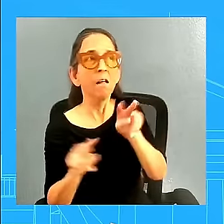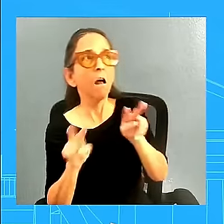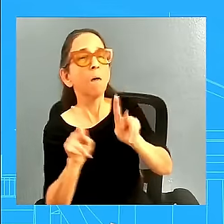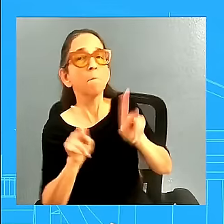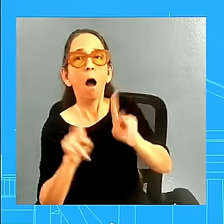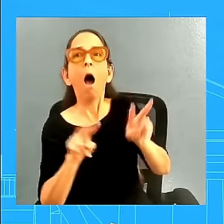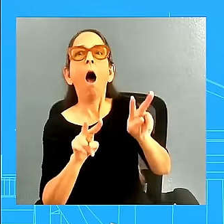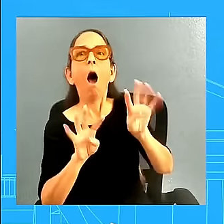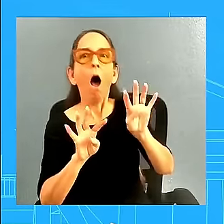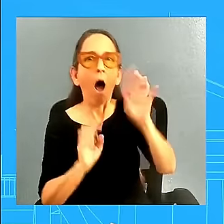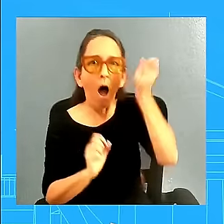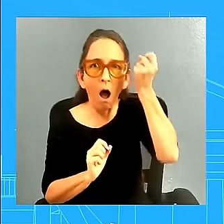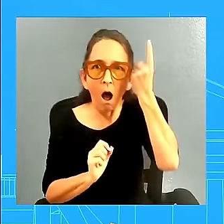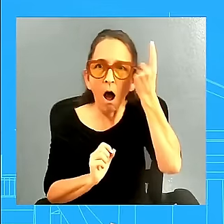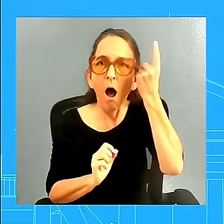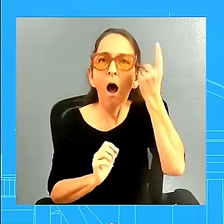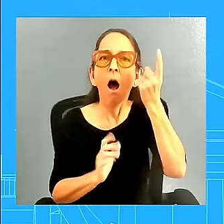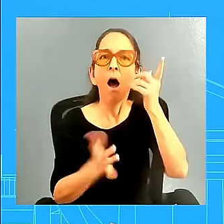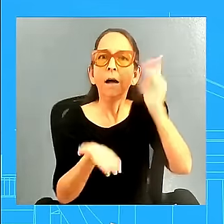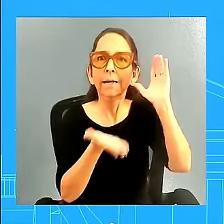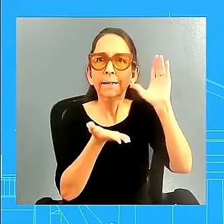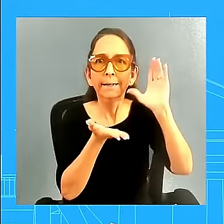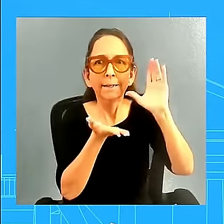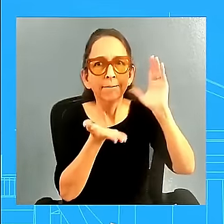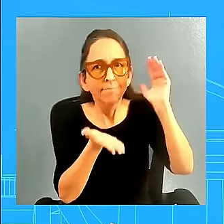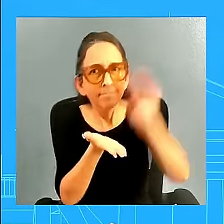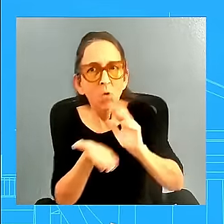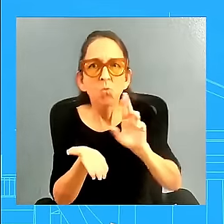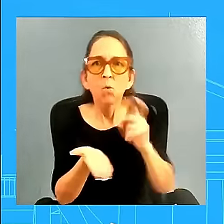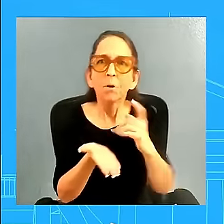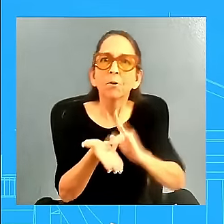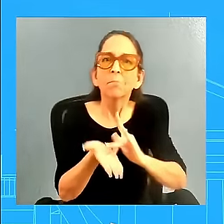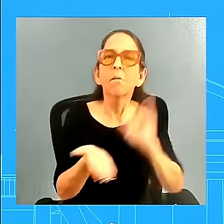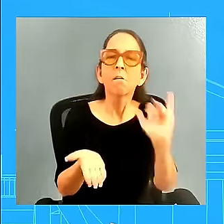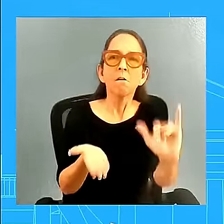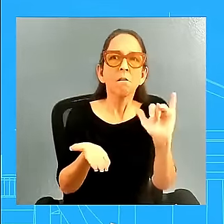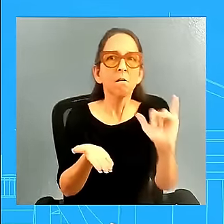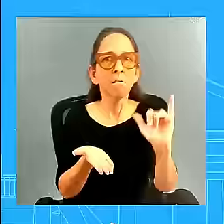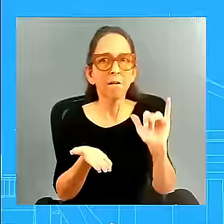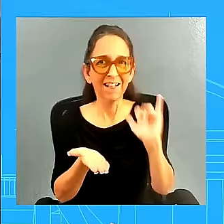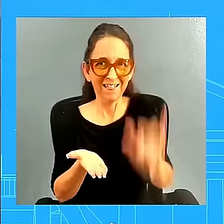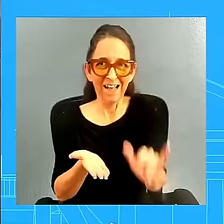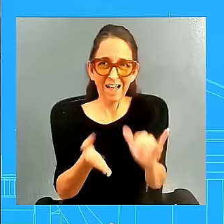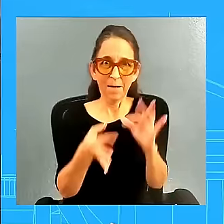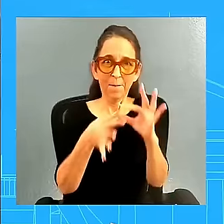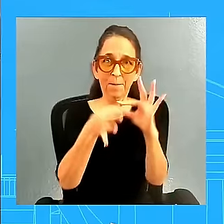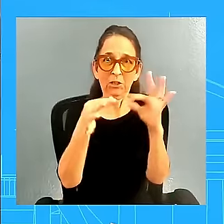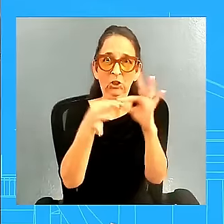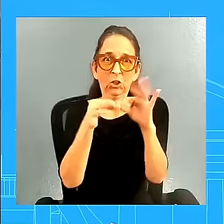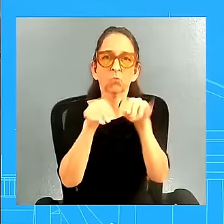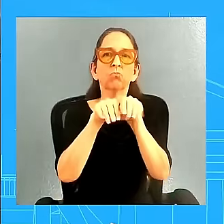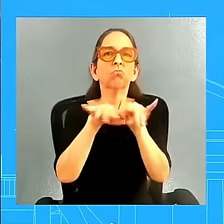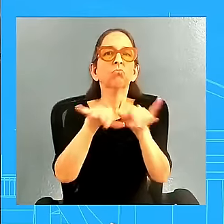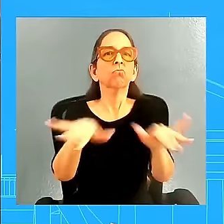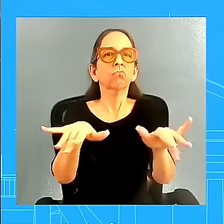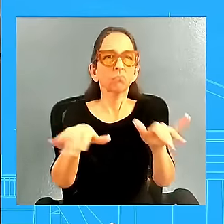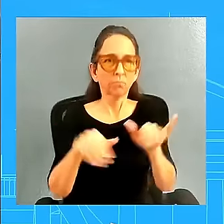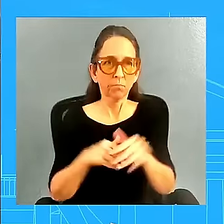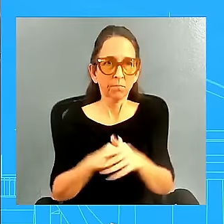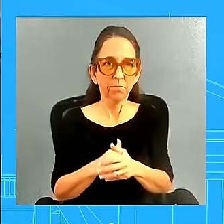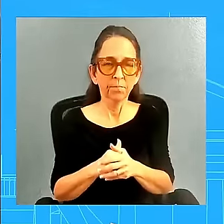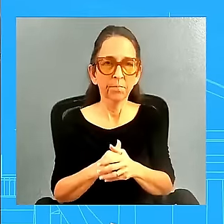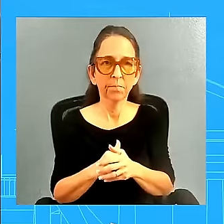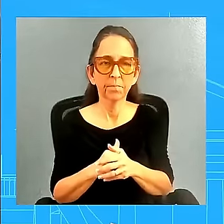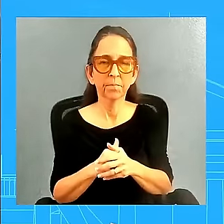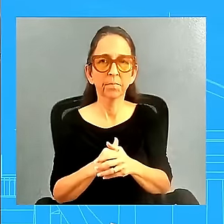lowering costs. We saw that in a New Hampshire papers. So it broke through. And I think that's important. You were with the president last week in Germany when he says he had these